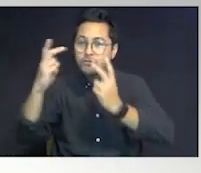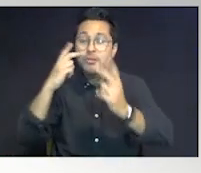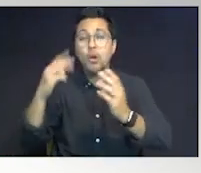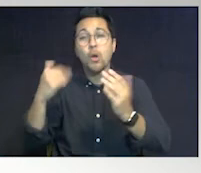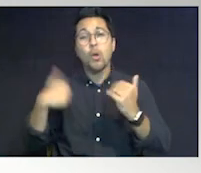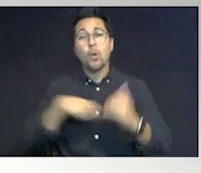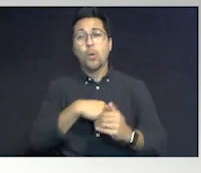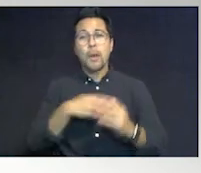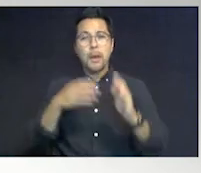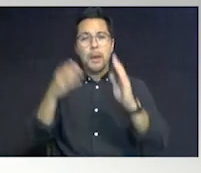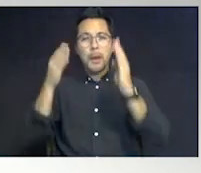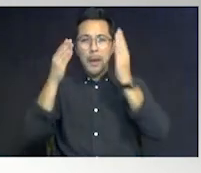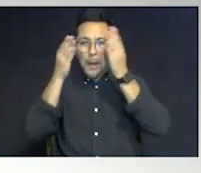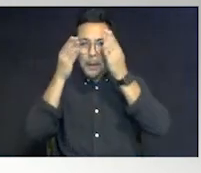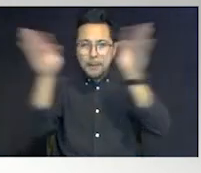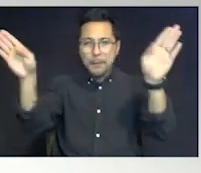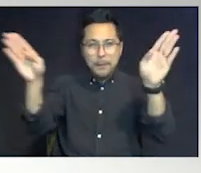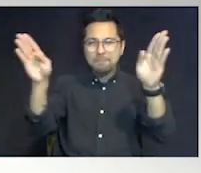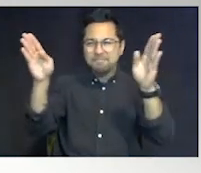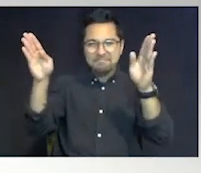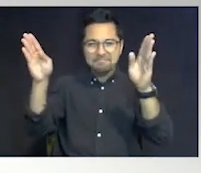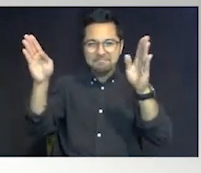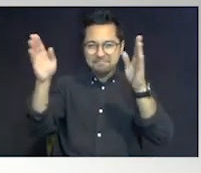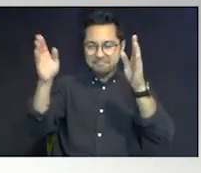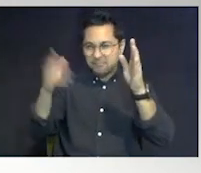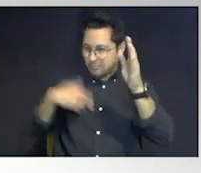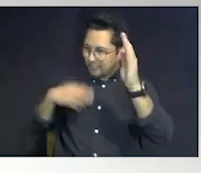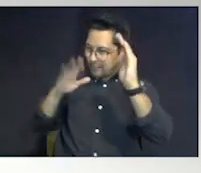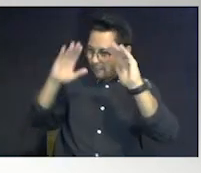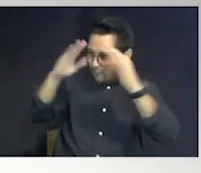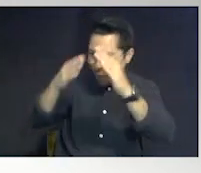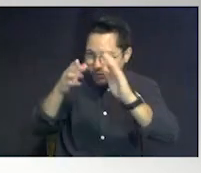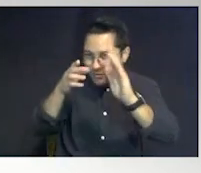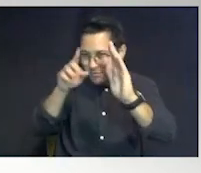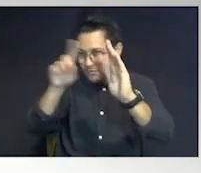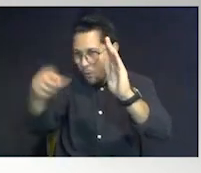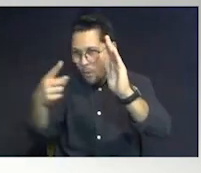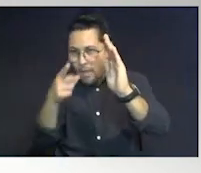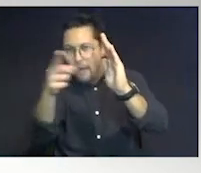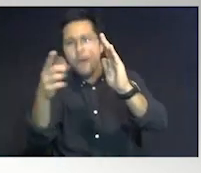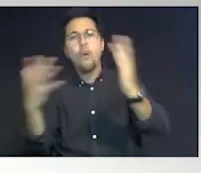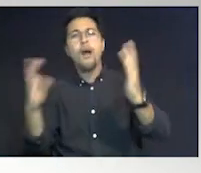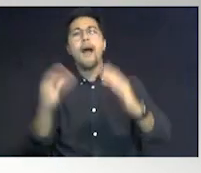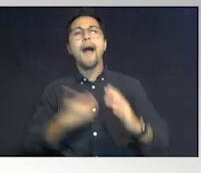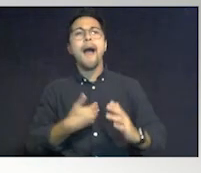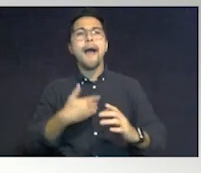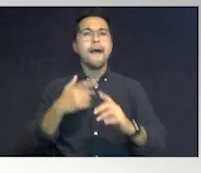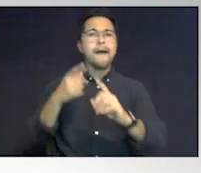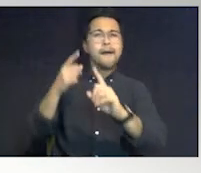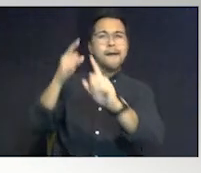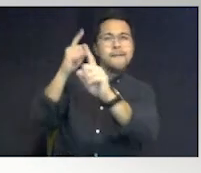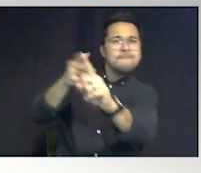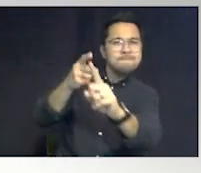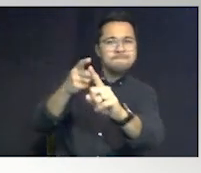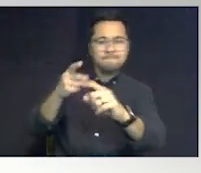maybe the auditory but we are focused on what the perceived threat may be. So we are focused on that and maybe you